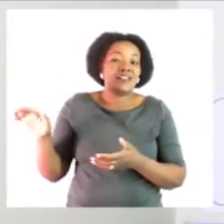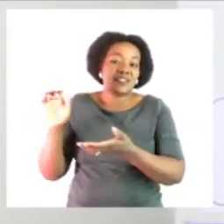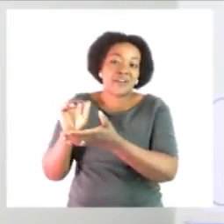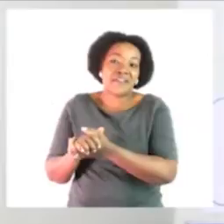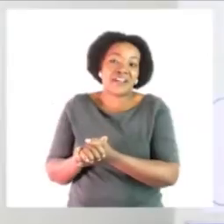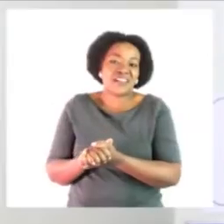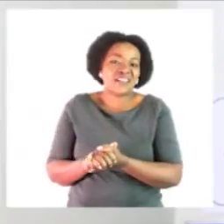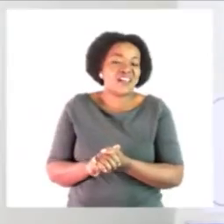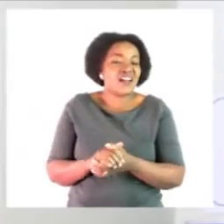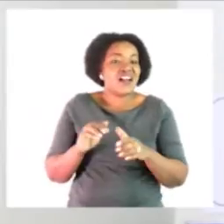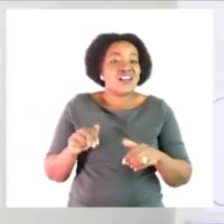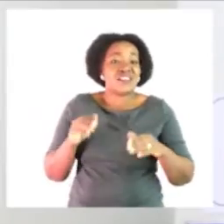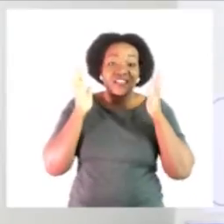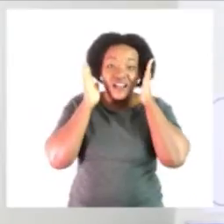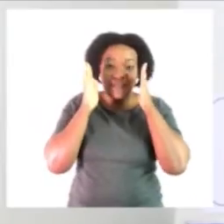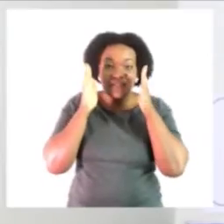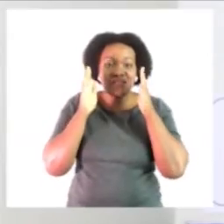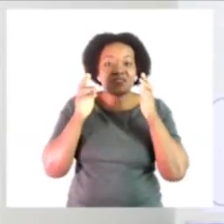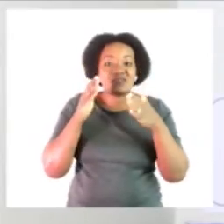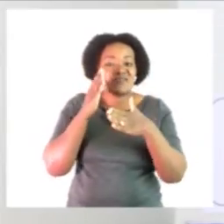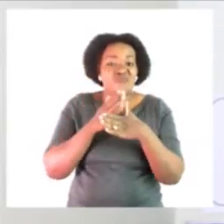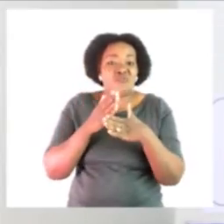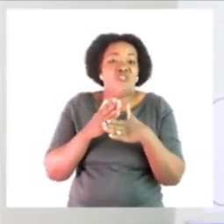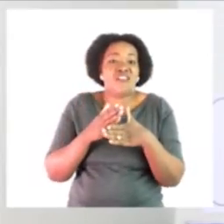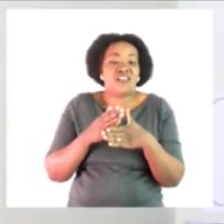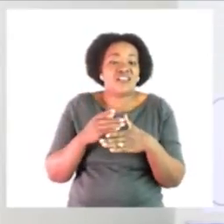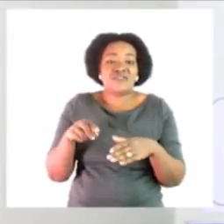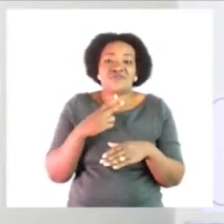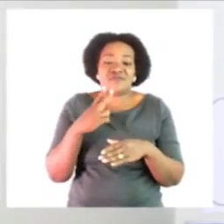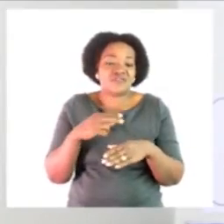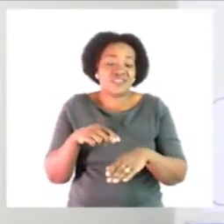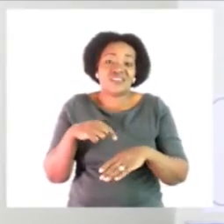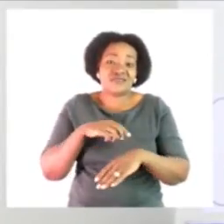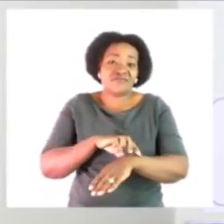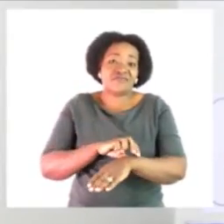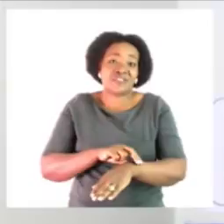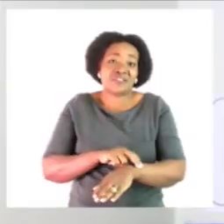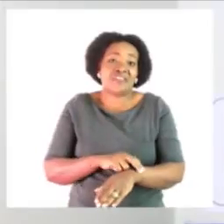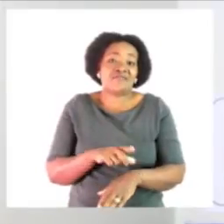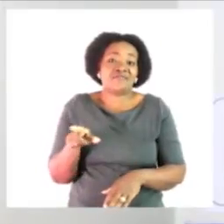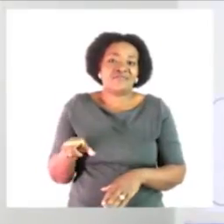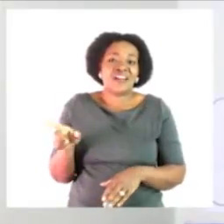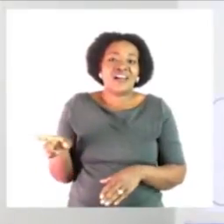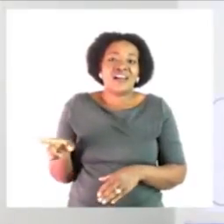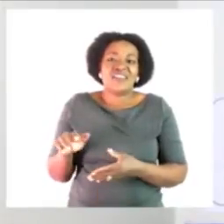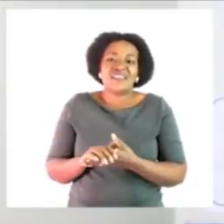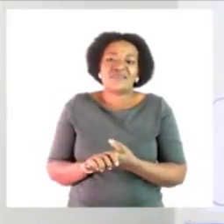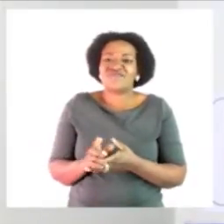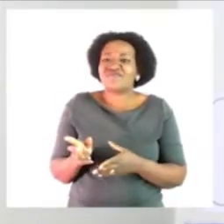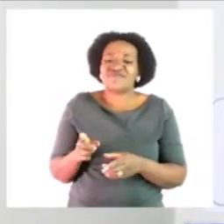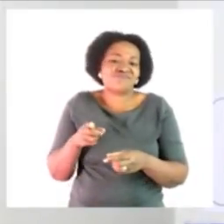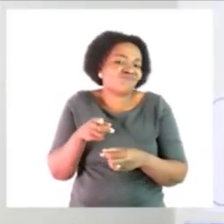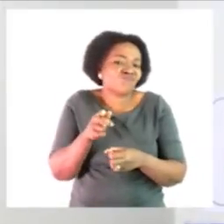this week's theme is occupations as you can see i'm all dressed up as a doctor and lianda here is a hunter